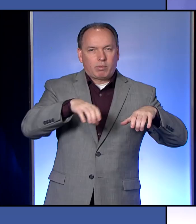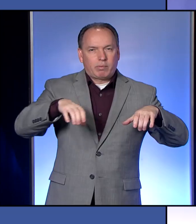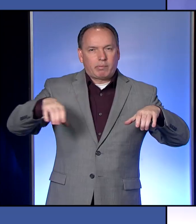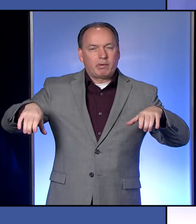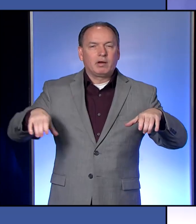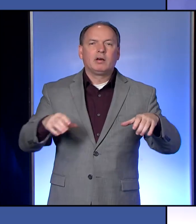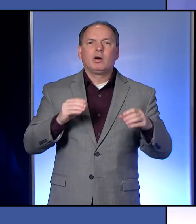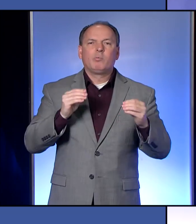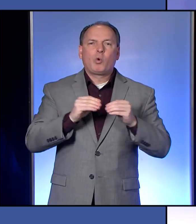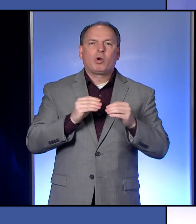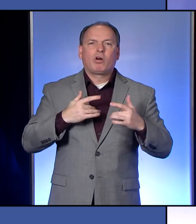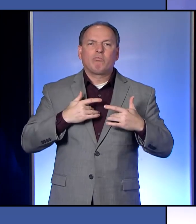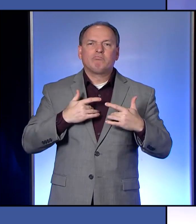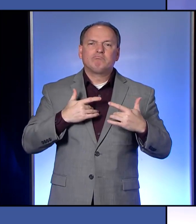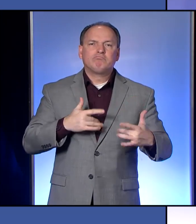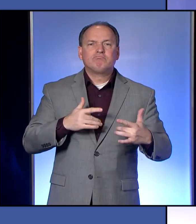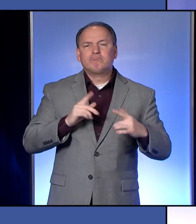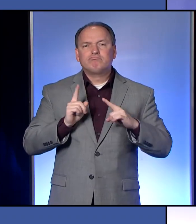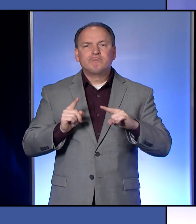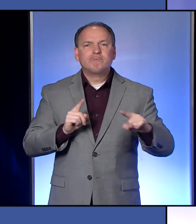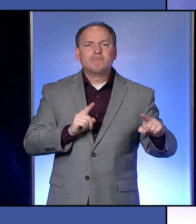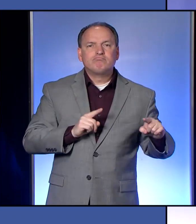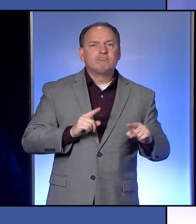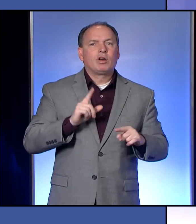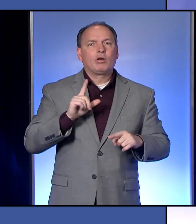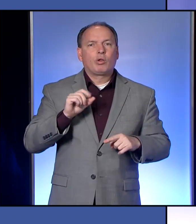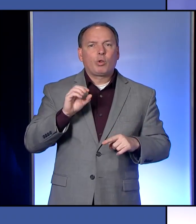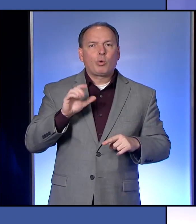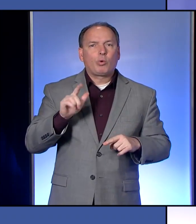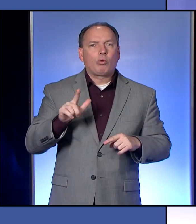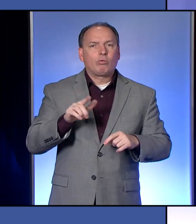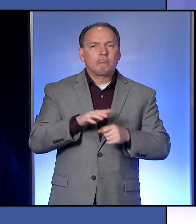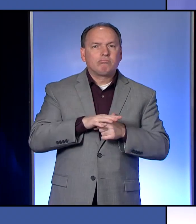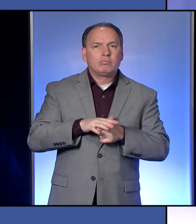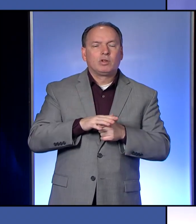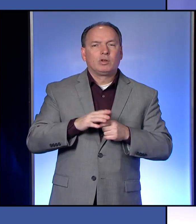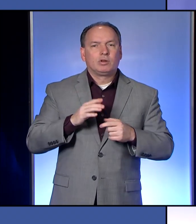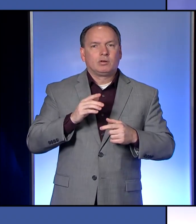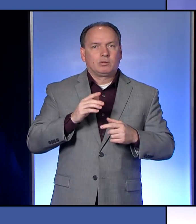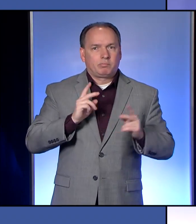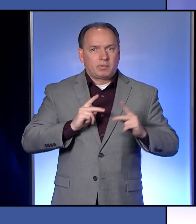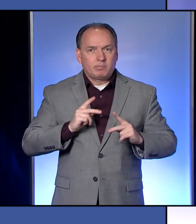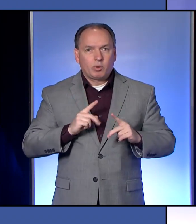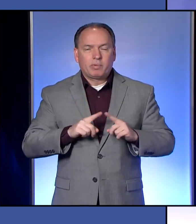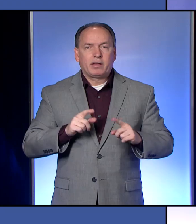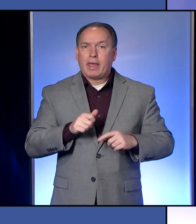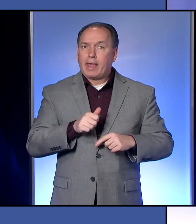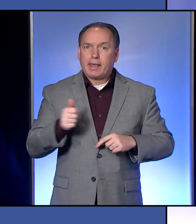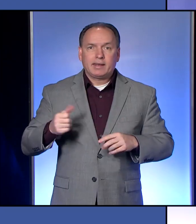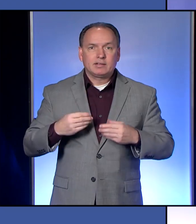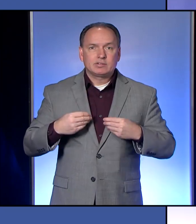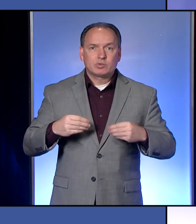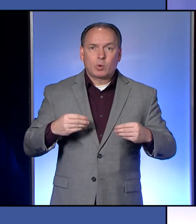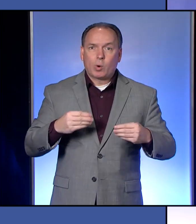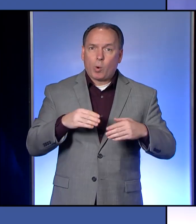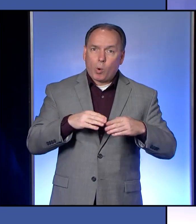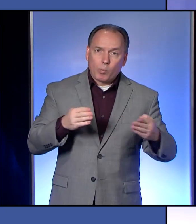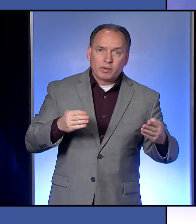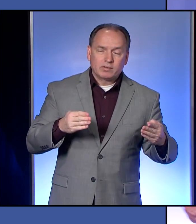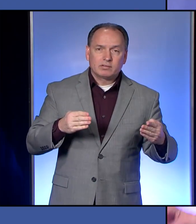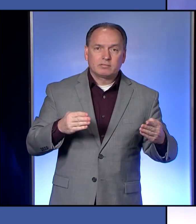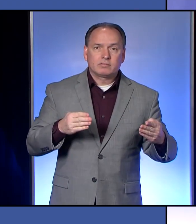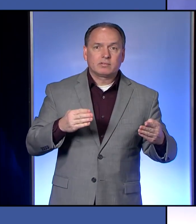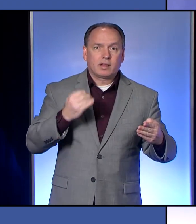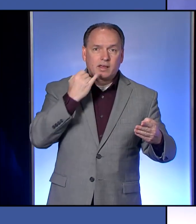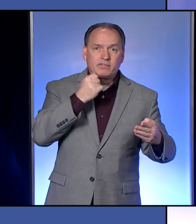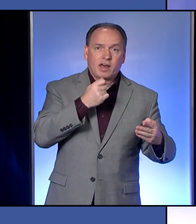our local residents. But any store that opens, especially if they're selling something that's not taxed